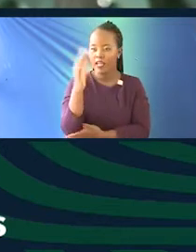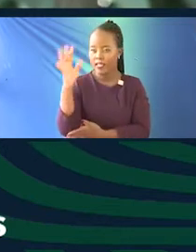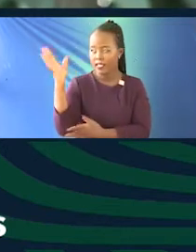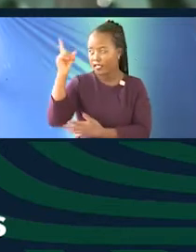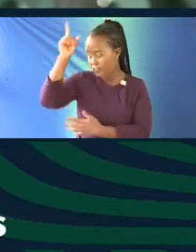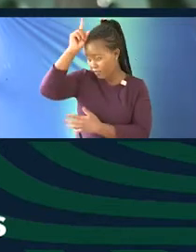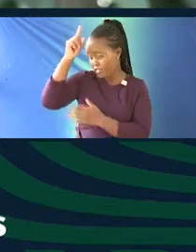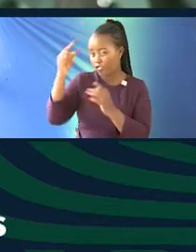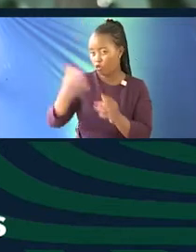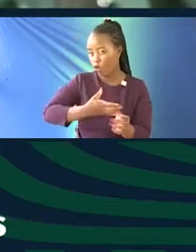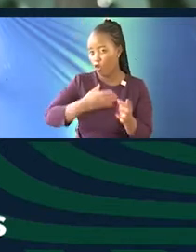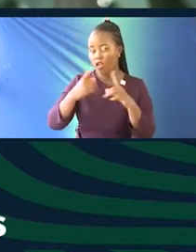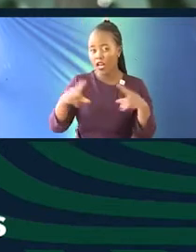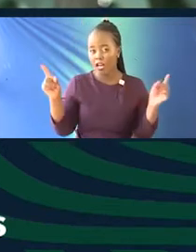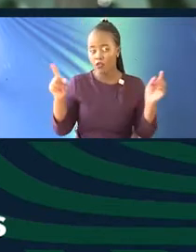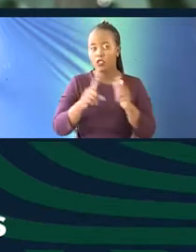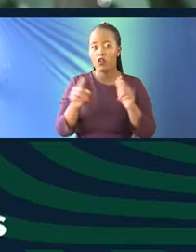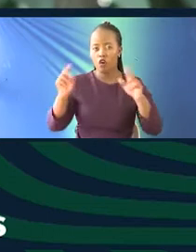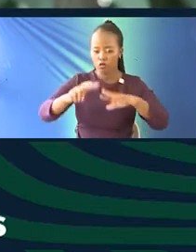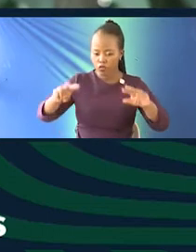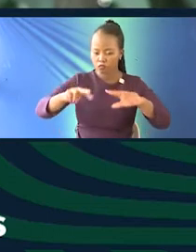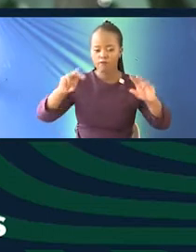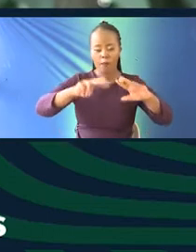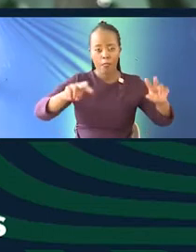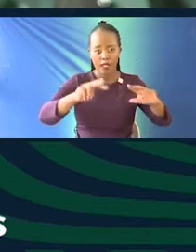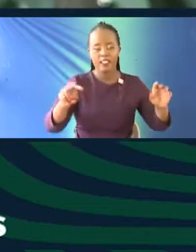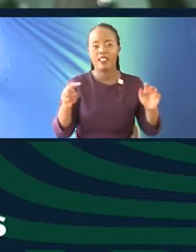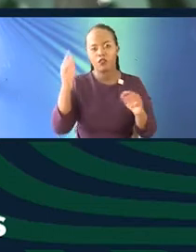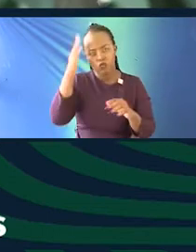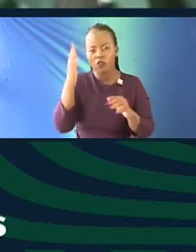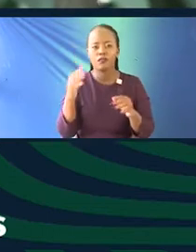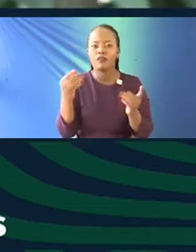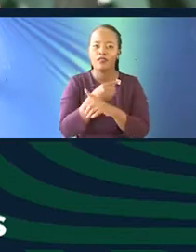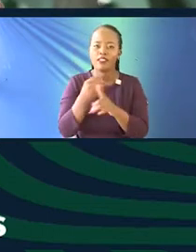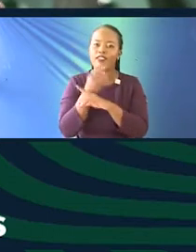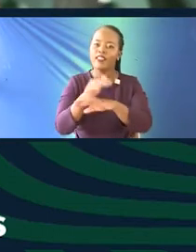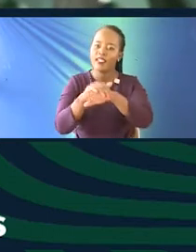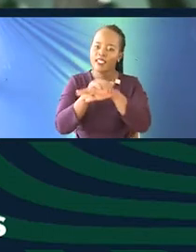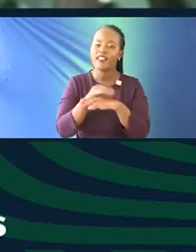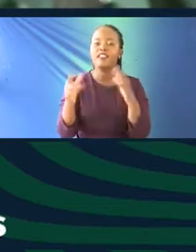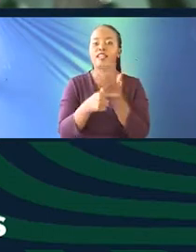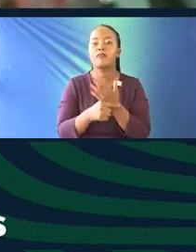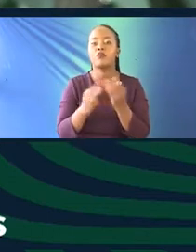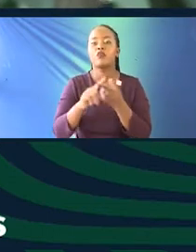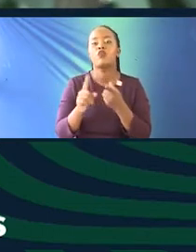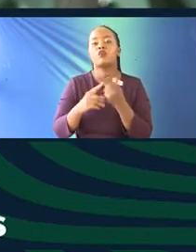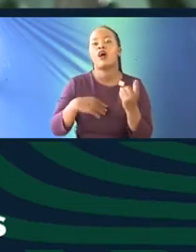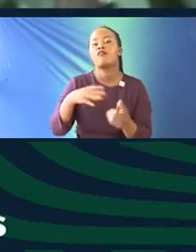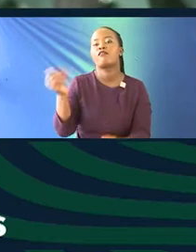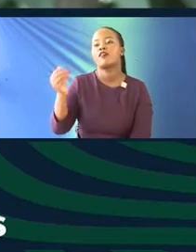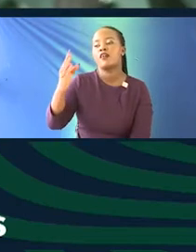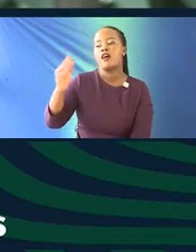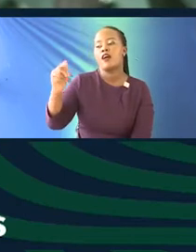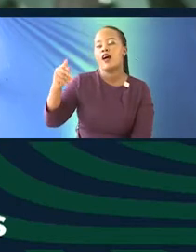language. We actually do the research to find out the Latin names and the English names. So, aroruit, for instance, is known as Cape Ash